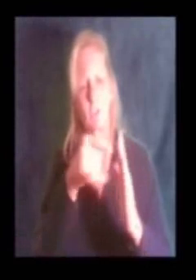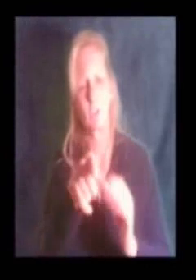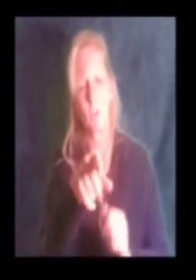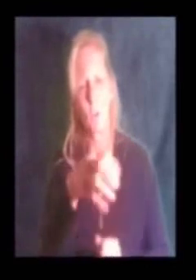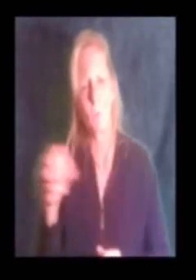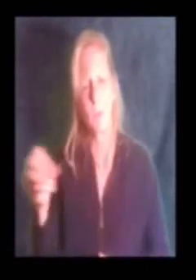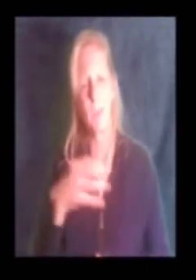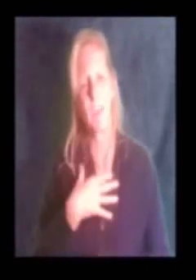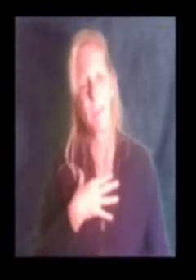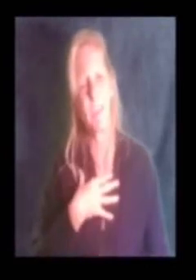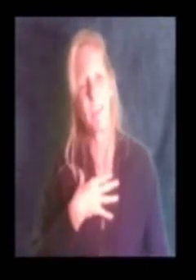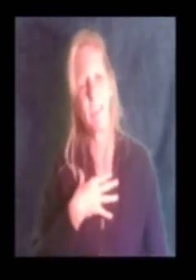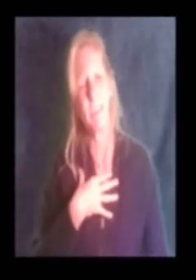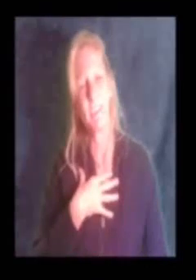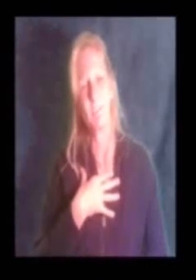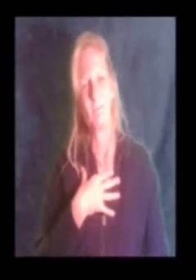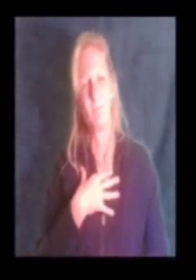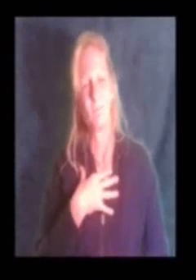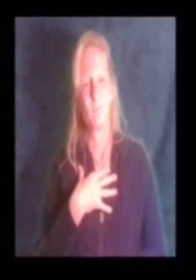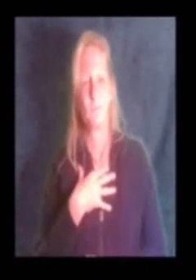Just you and me